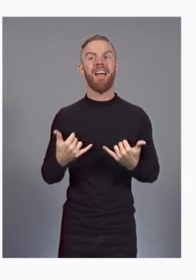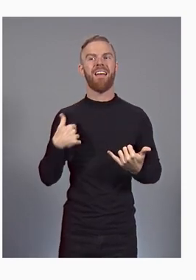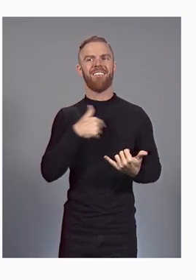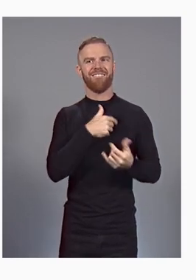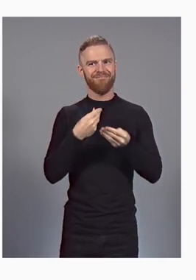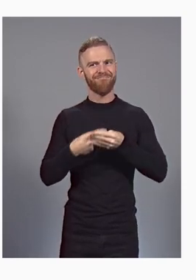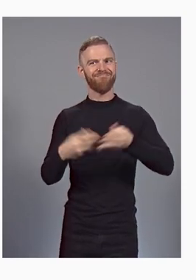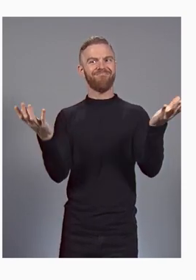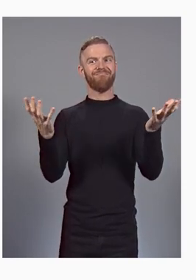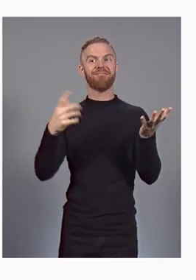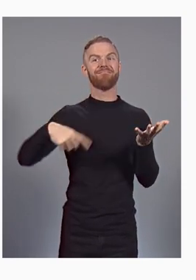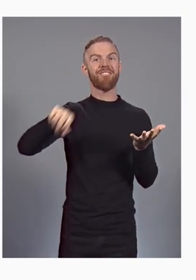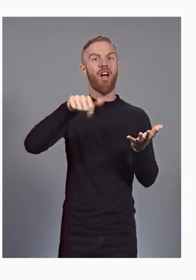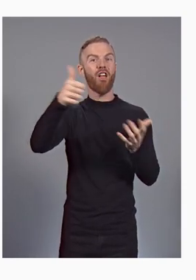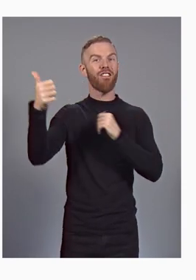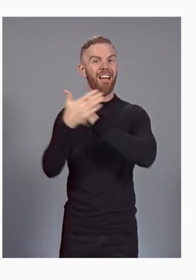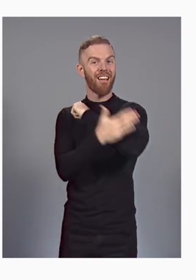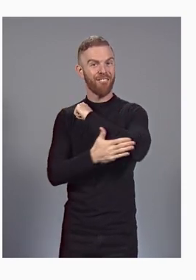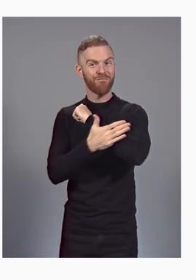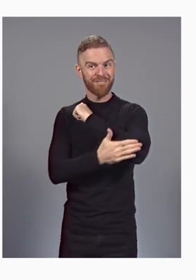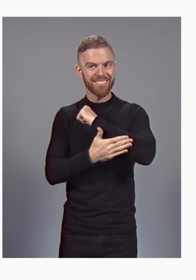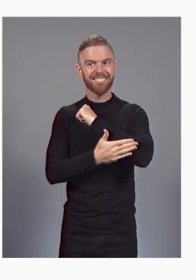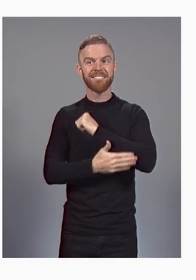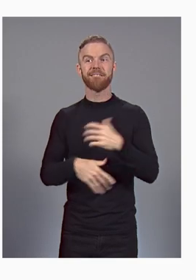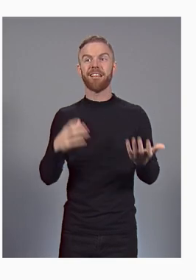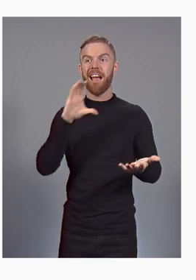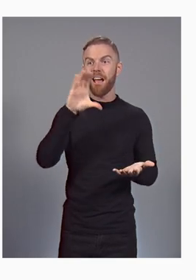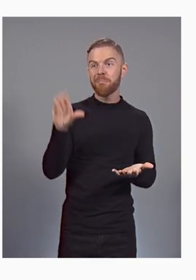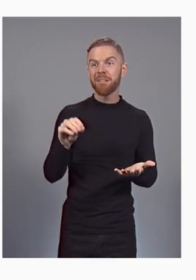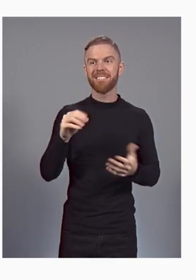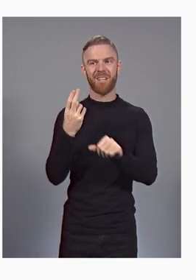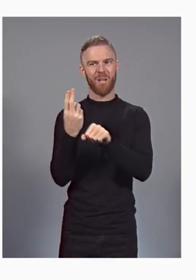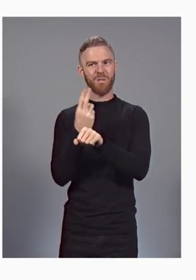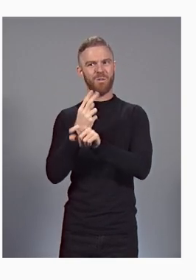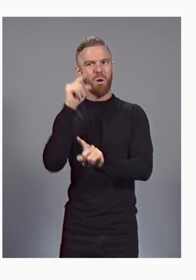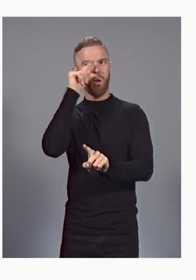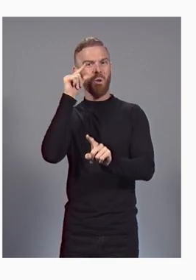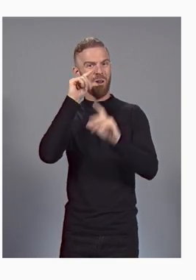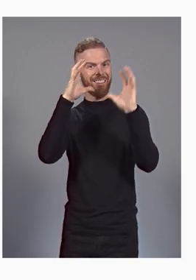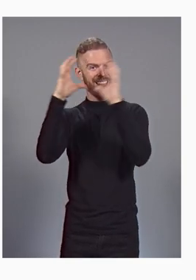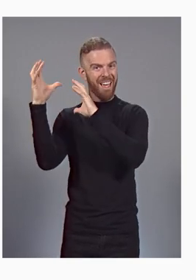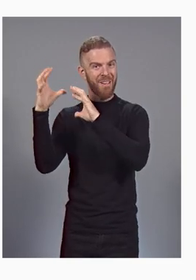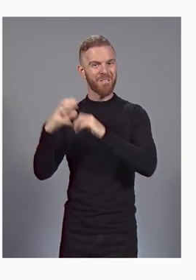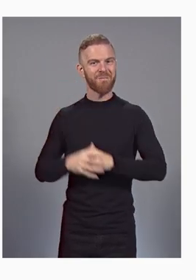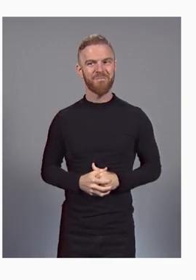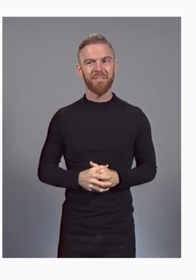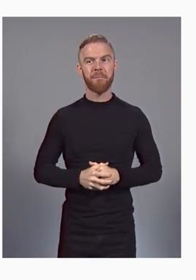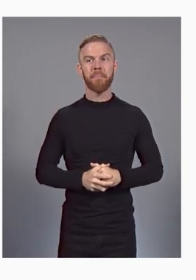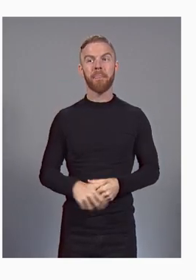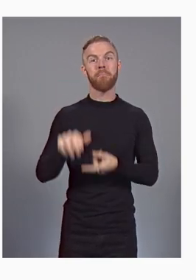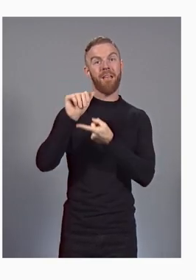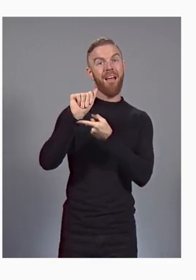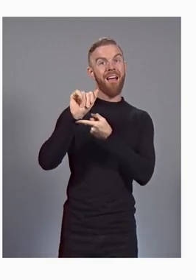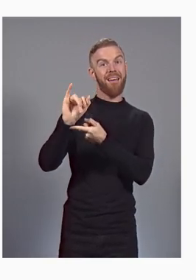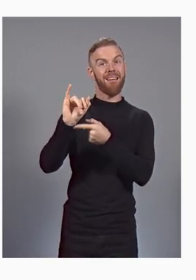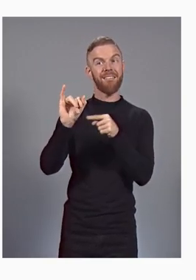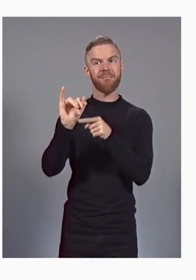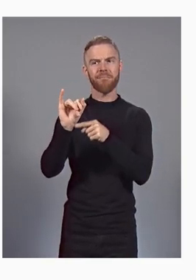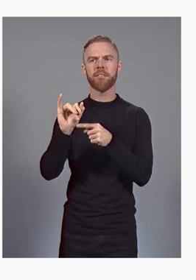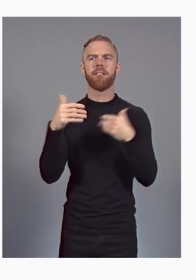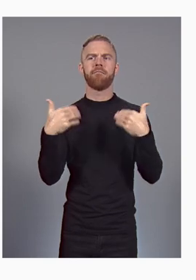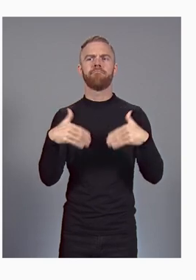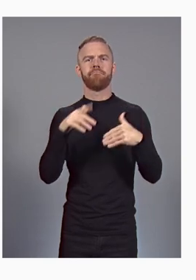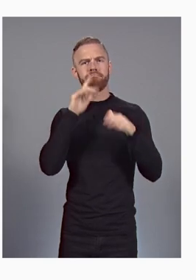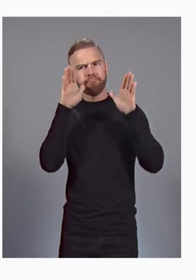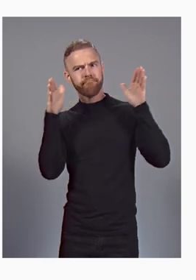and companies with Google Cloud. AI is another really important area for Google Cloud. Google has long been